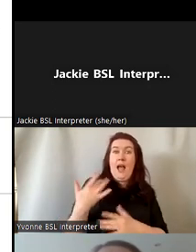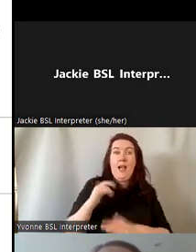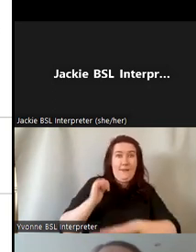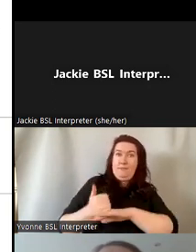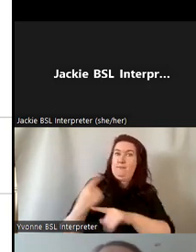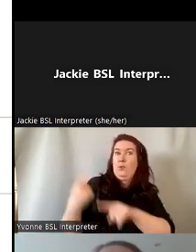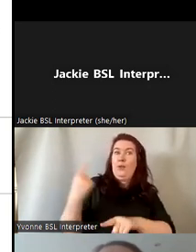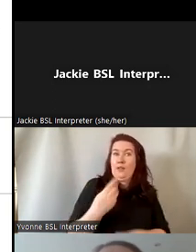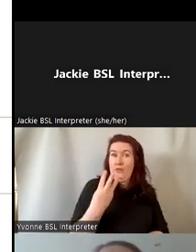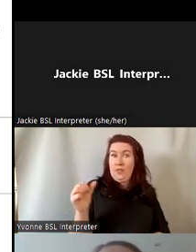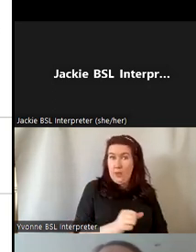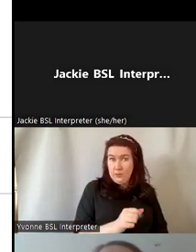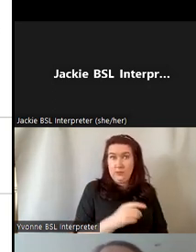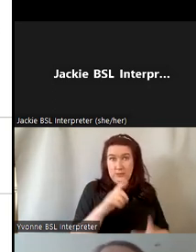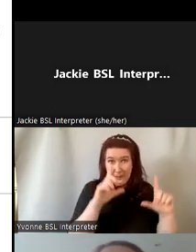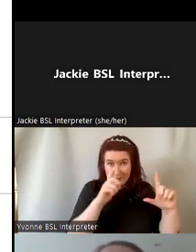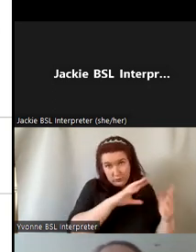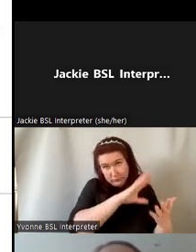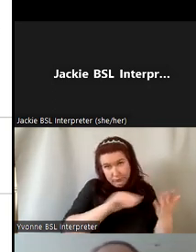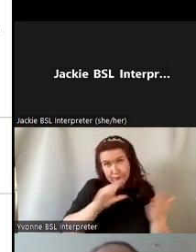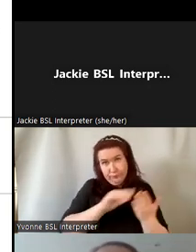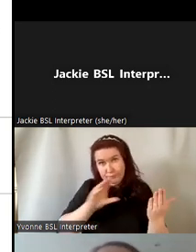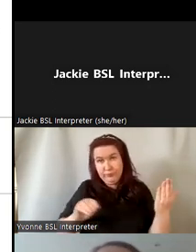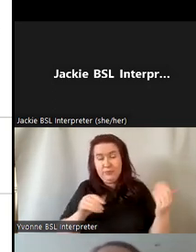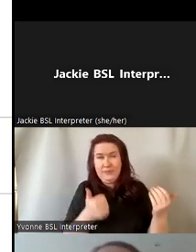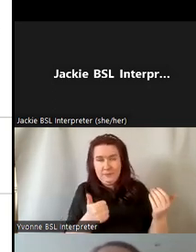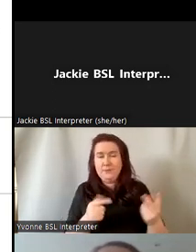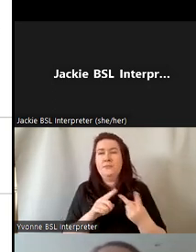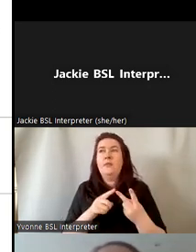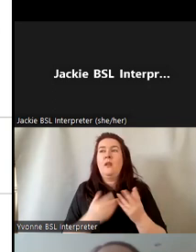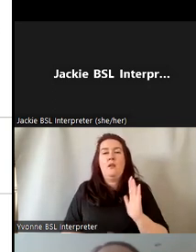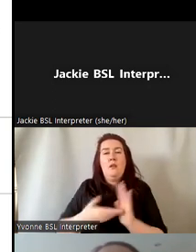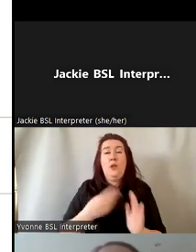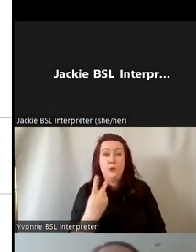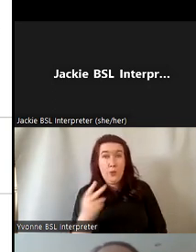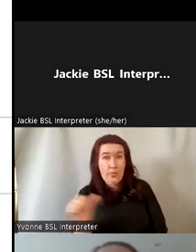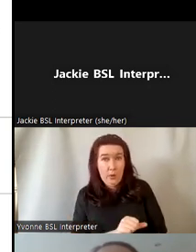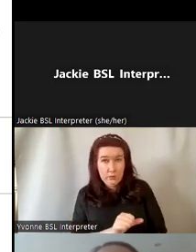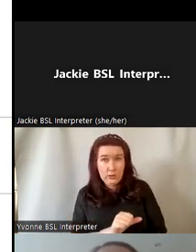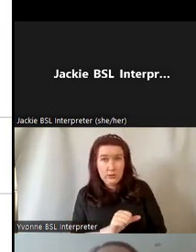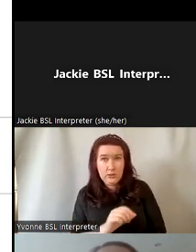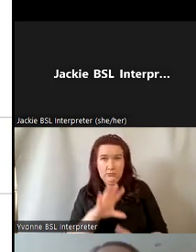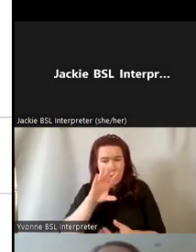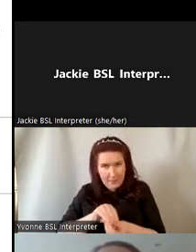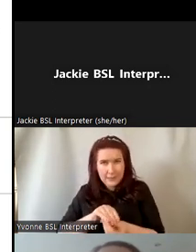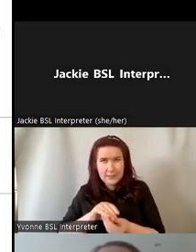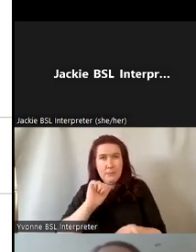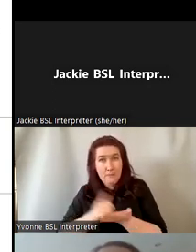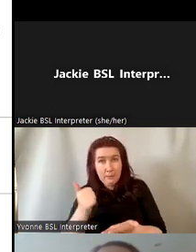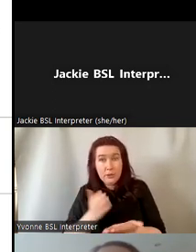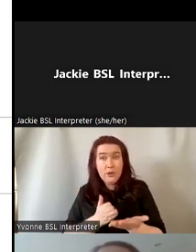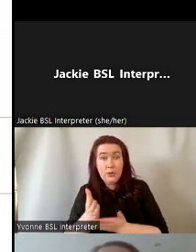technical side of it and sorted out a further two thousand were completed and published during the course of the project